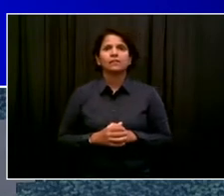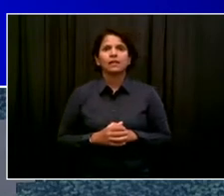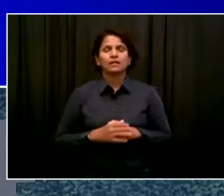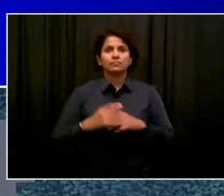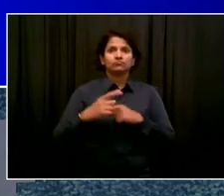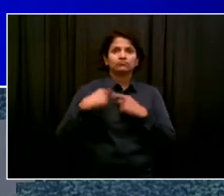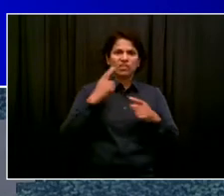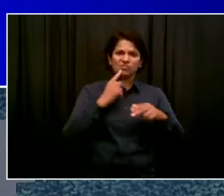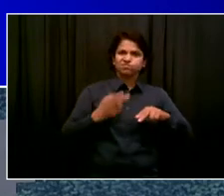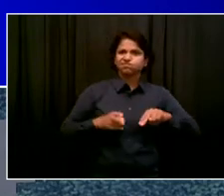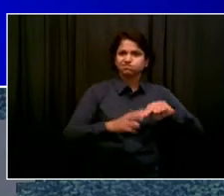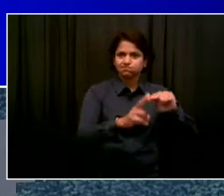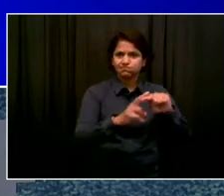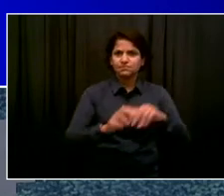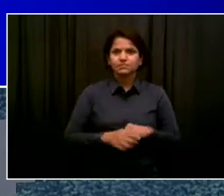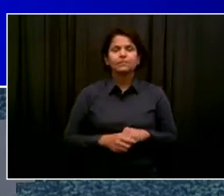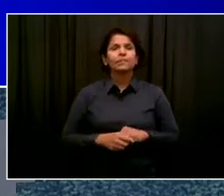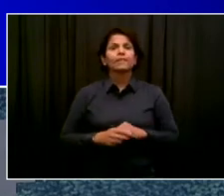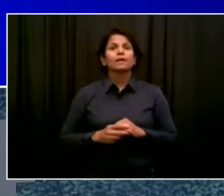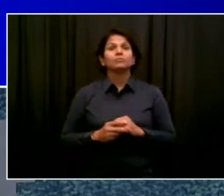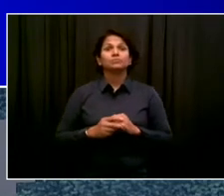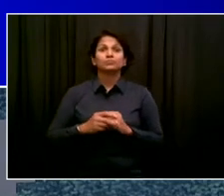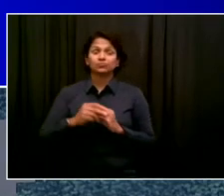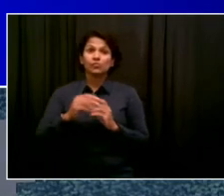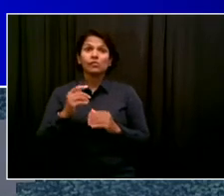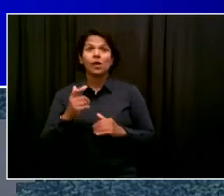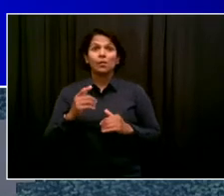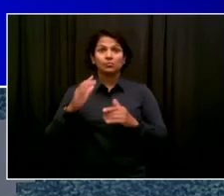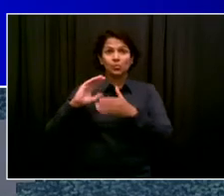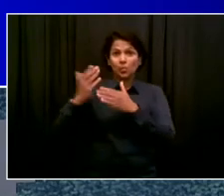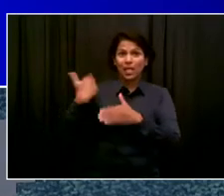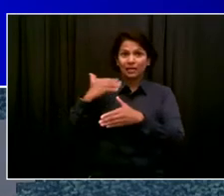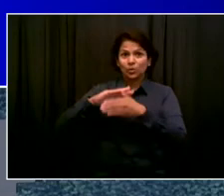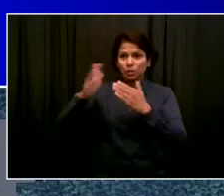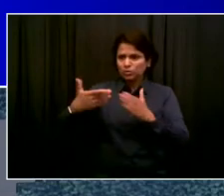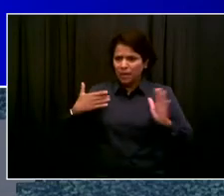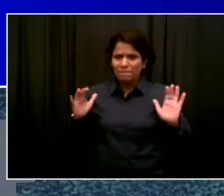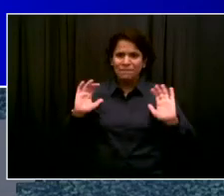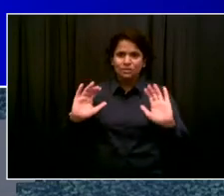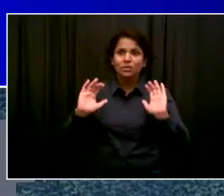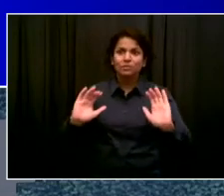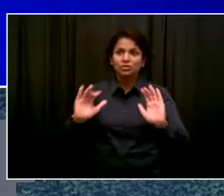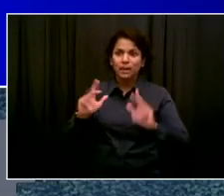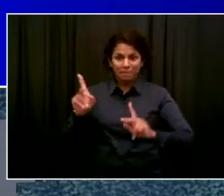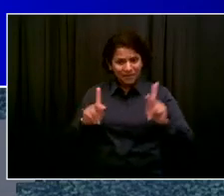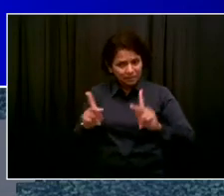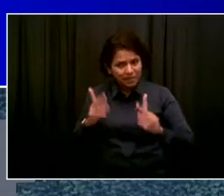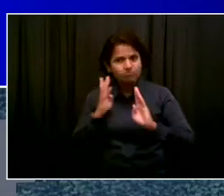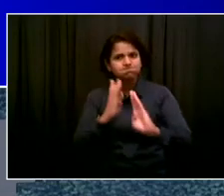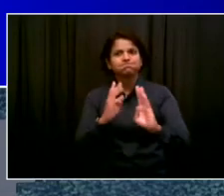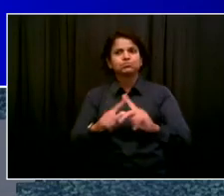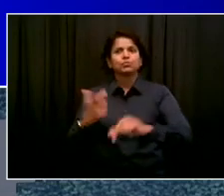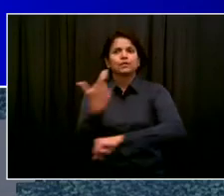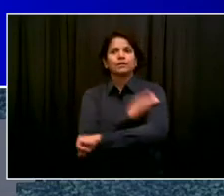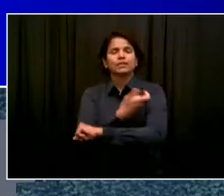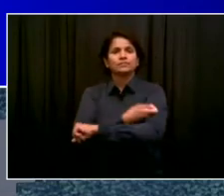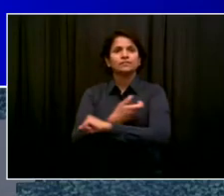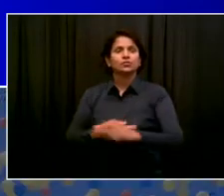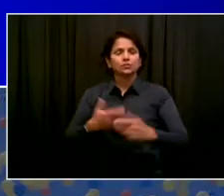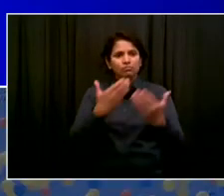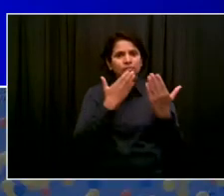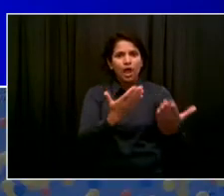Hospitals and Test and Trace and everyone out there who's been part of this amazing, amazing effort. Over the weekend, we passed the 10